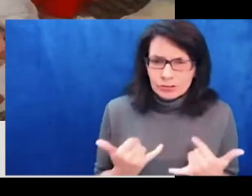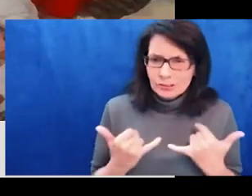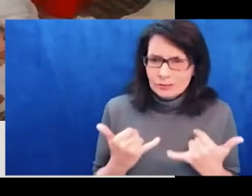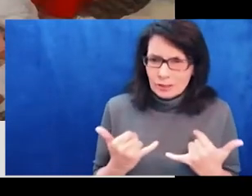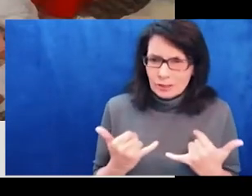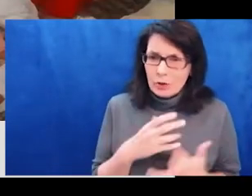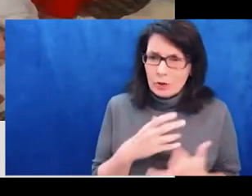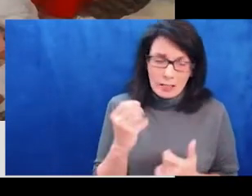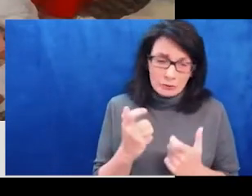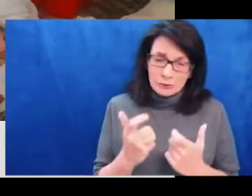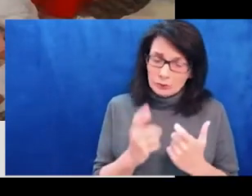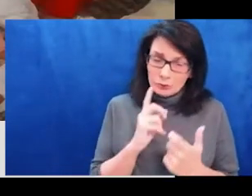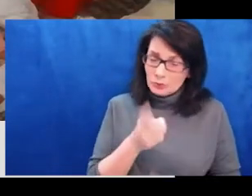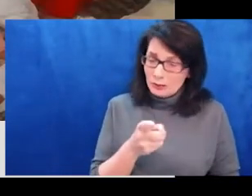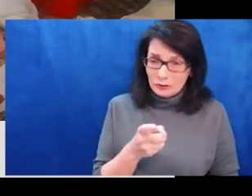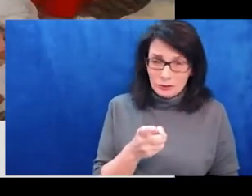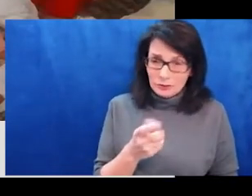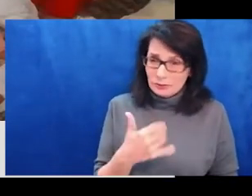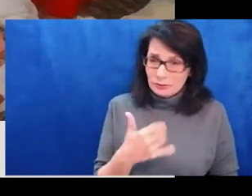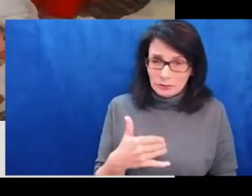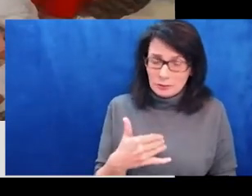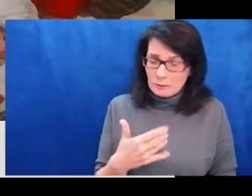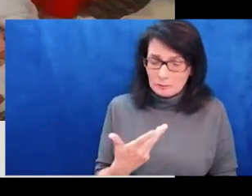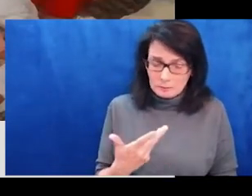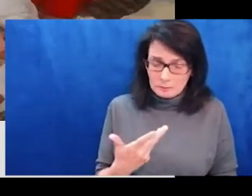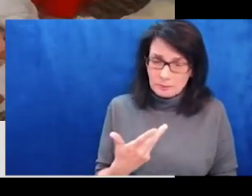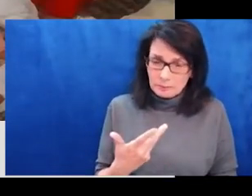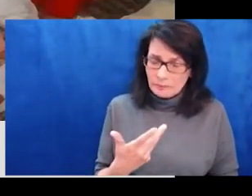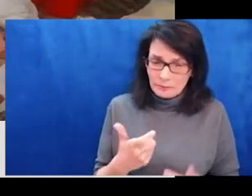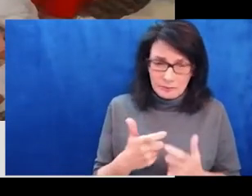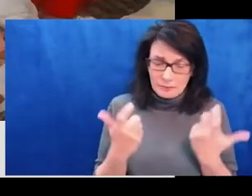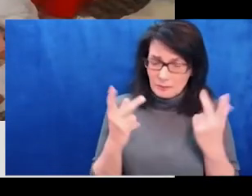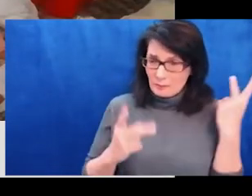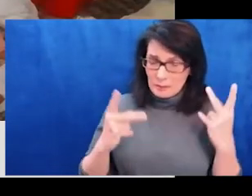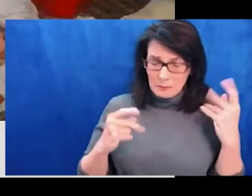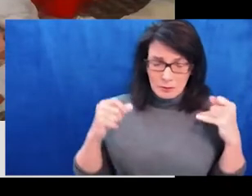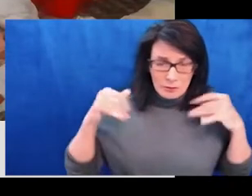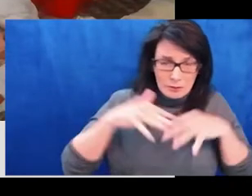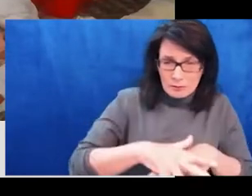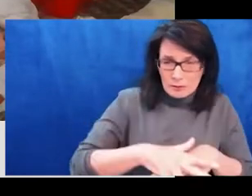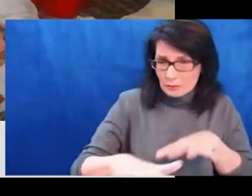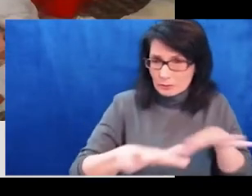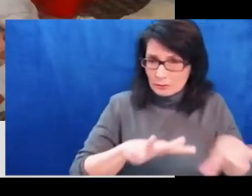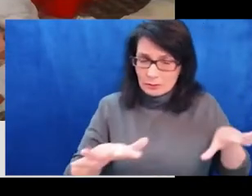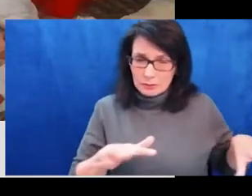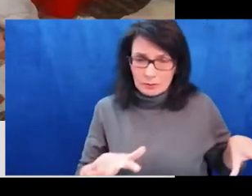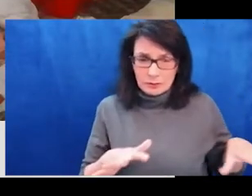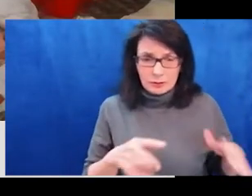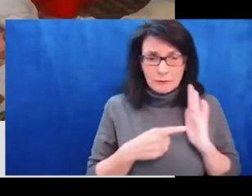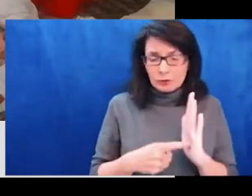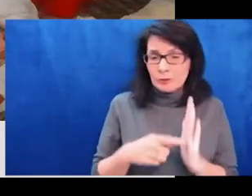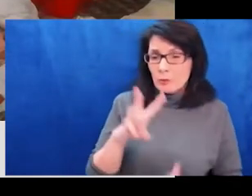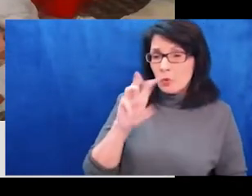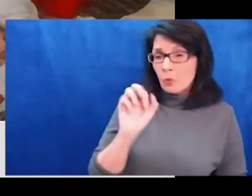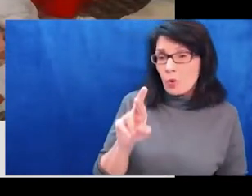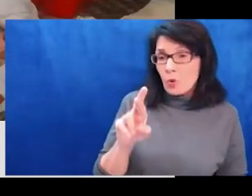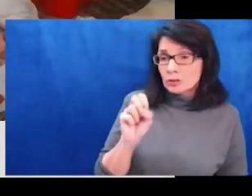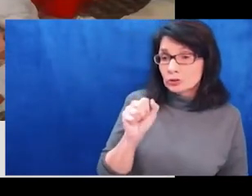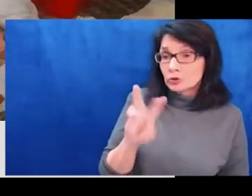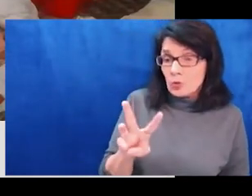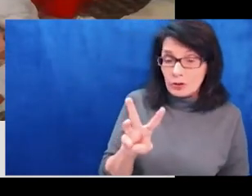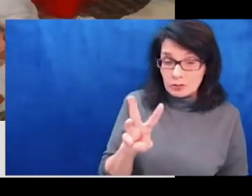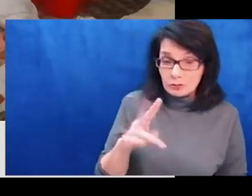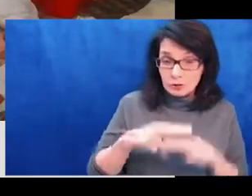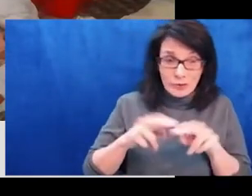But Poland is also on the verge of a humanitarian crisis right now because it's had an influx of some one to two million Ukrainians.